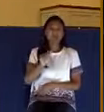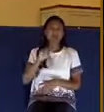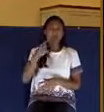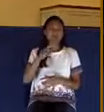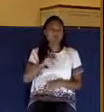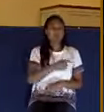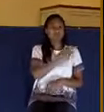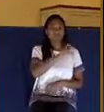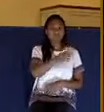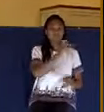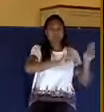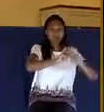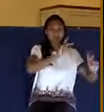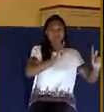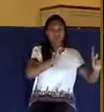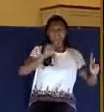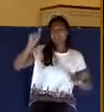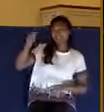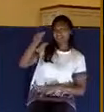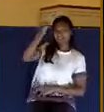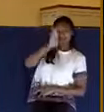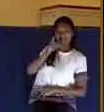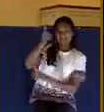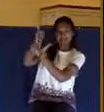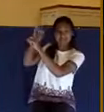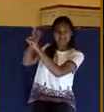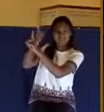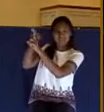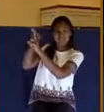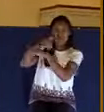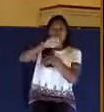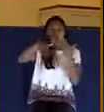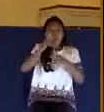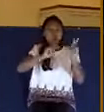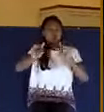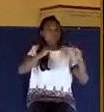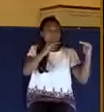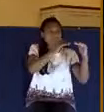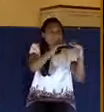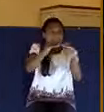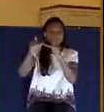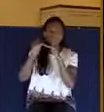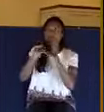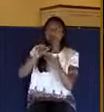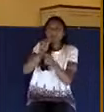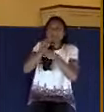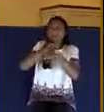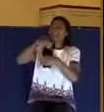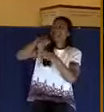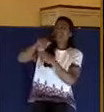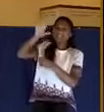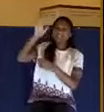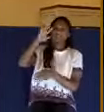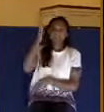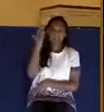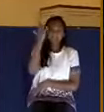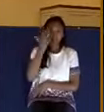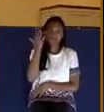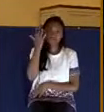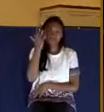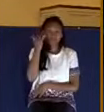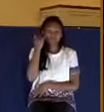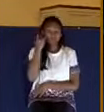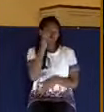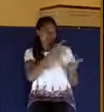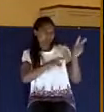It's an attack against God himself since all people are created in the image of God. So, if you discriminate against someone because